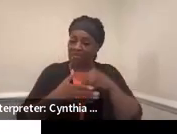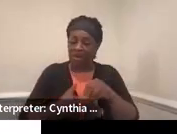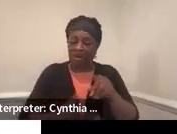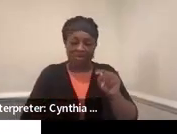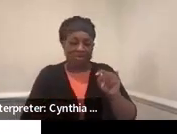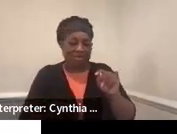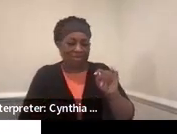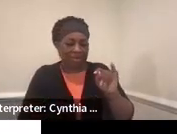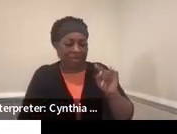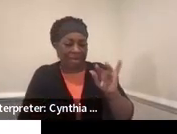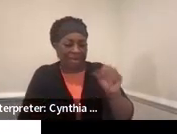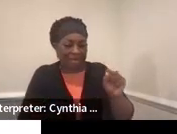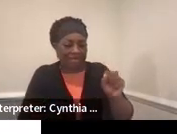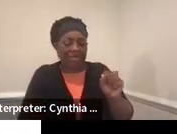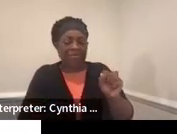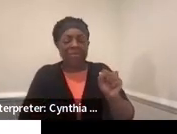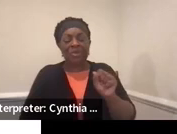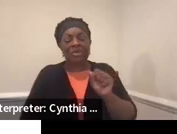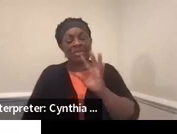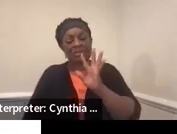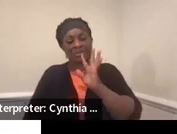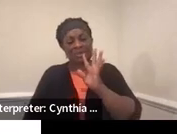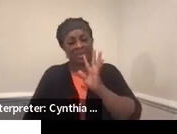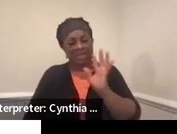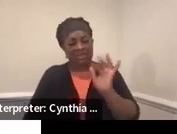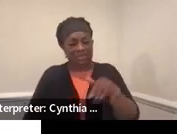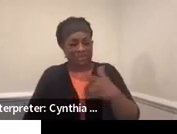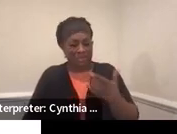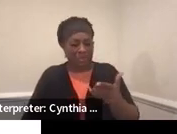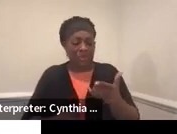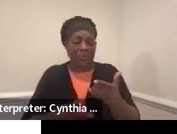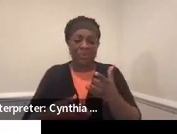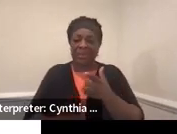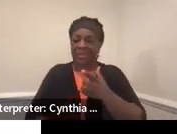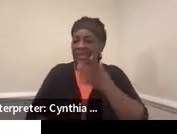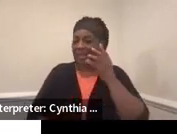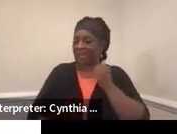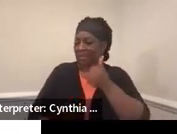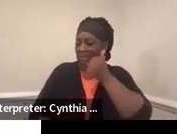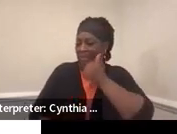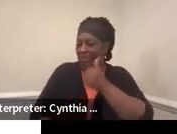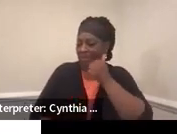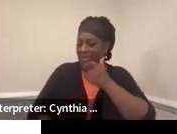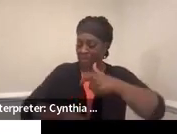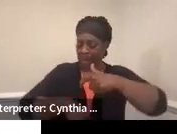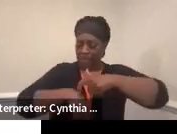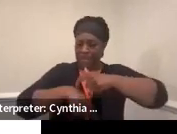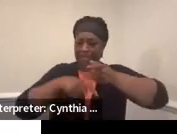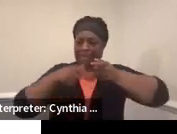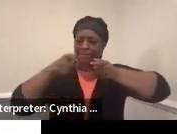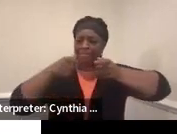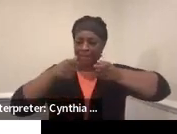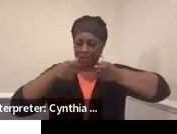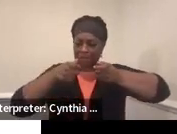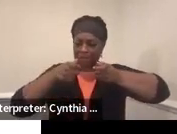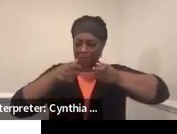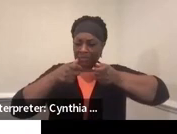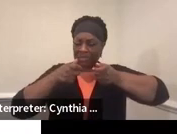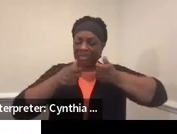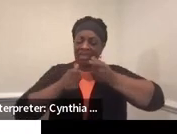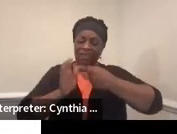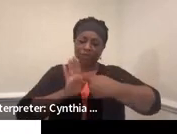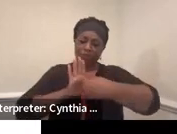Titus. So when speaking to daily living skills, it's also about time management. So making sure that